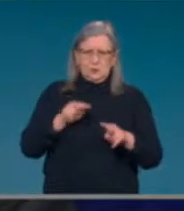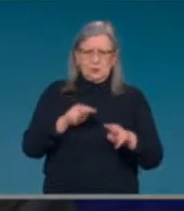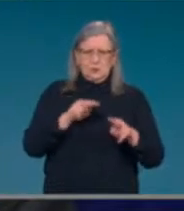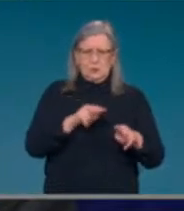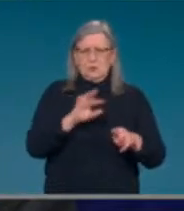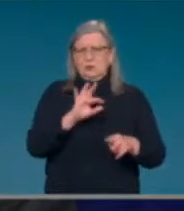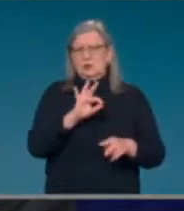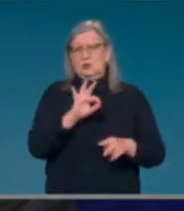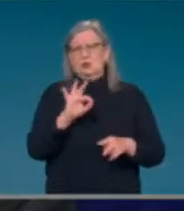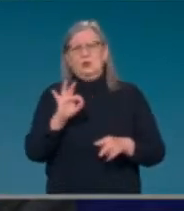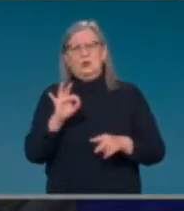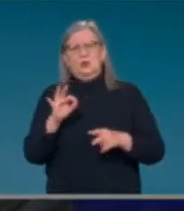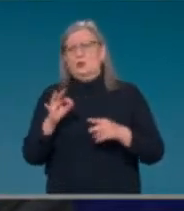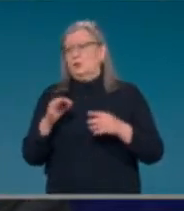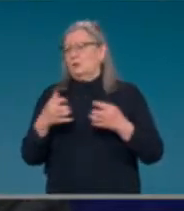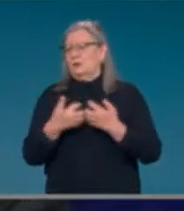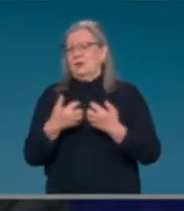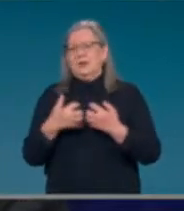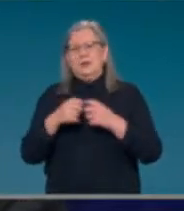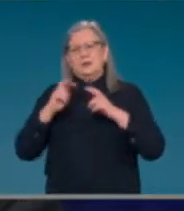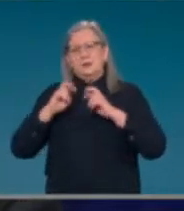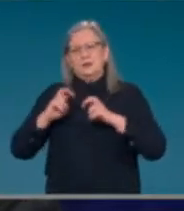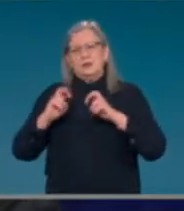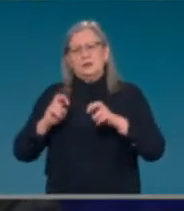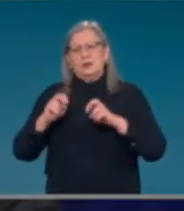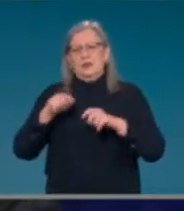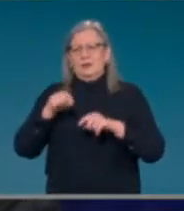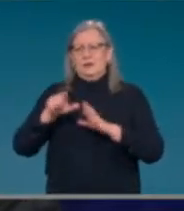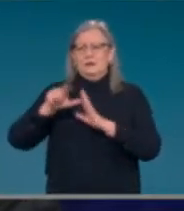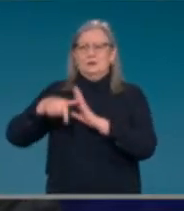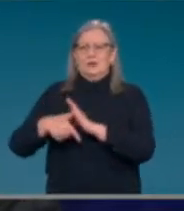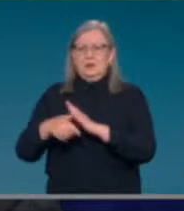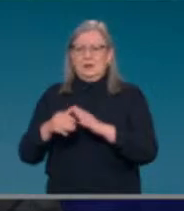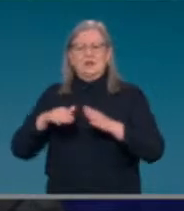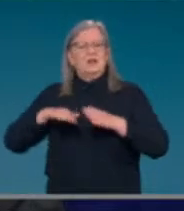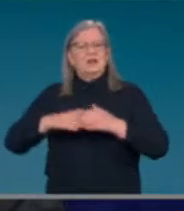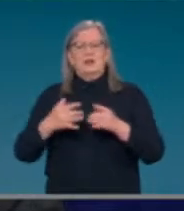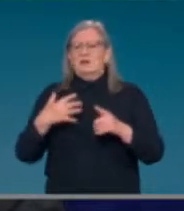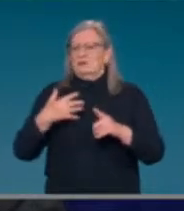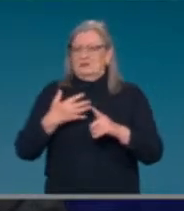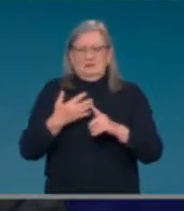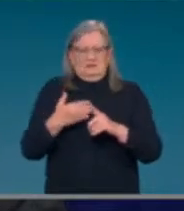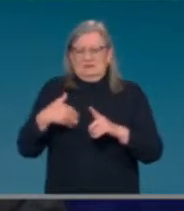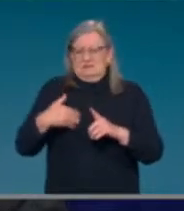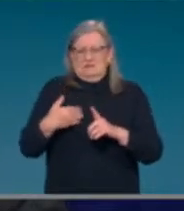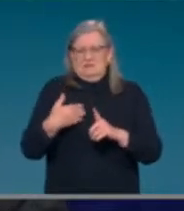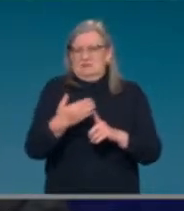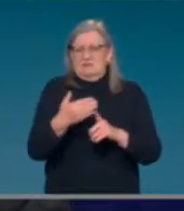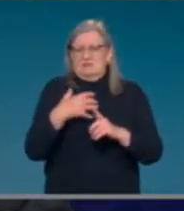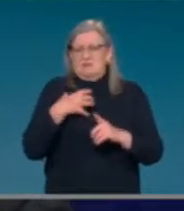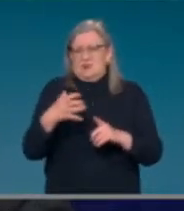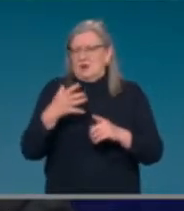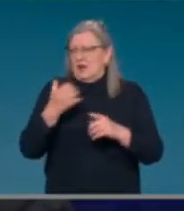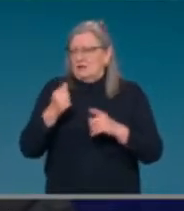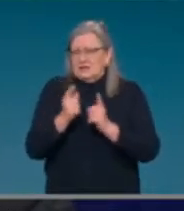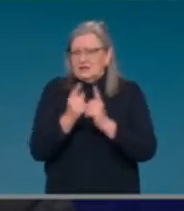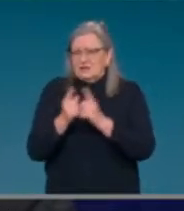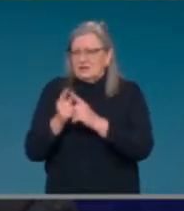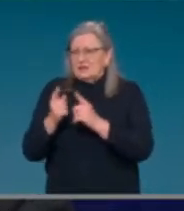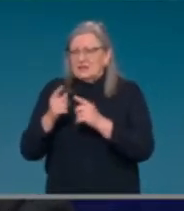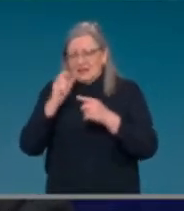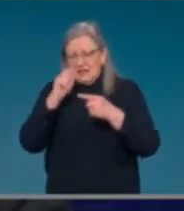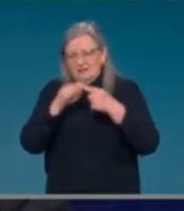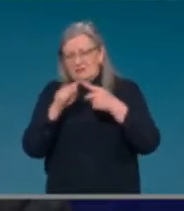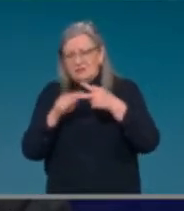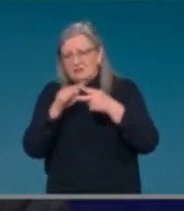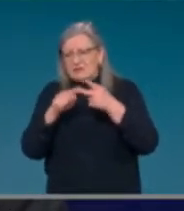there's probably now dozens of studies to show that actually mixing and matching, so, for example, two AstraZeneca's and then a Pfizer or even